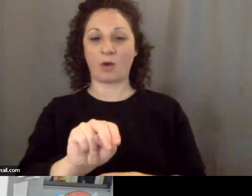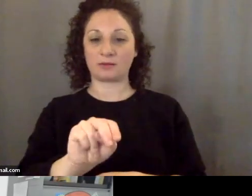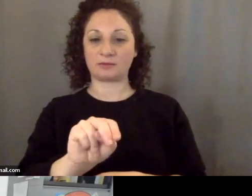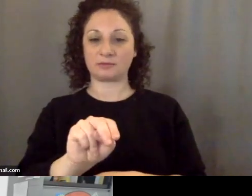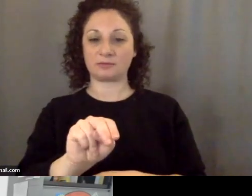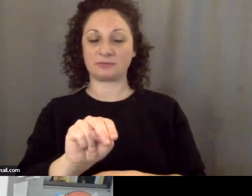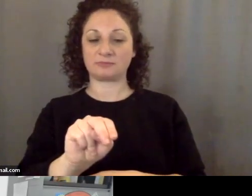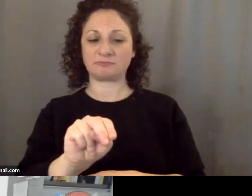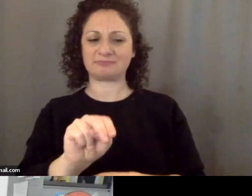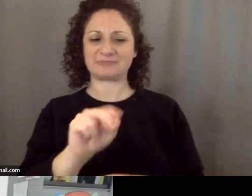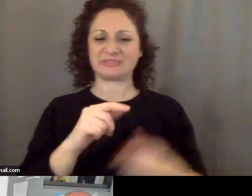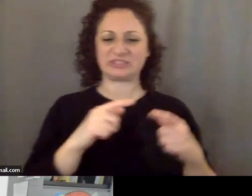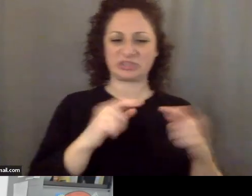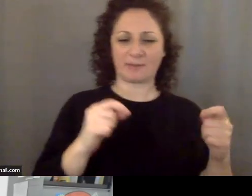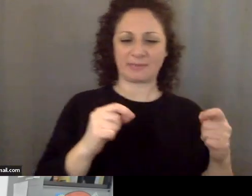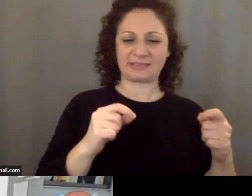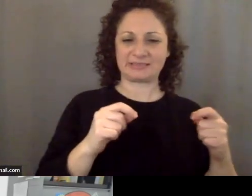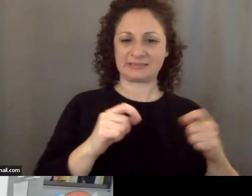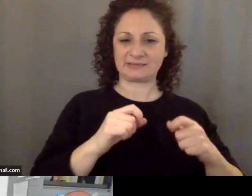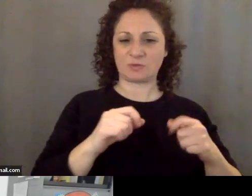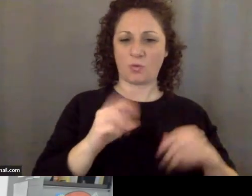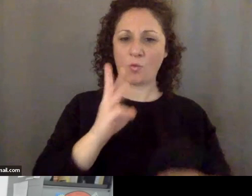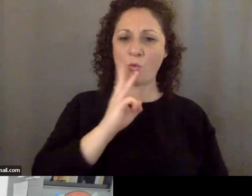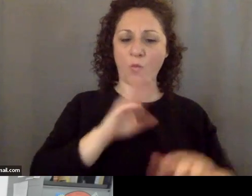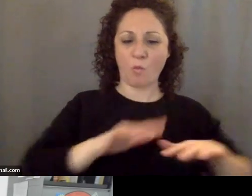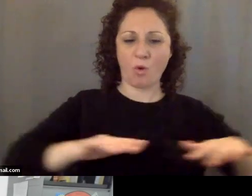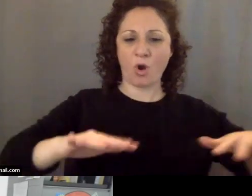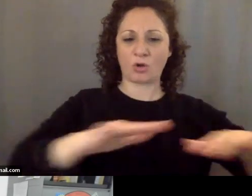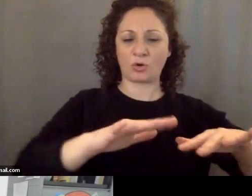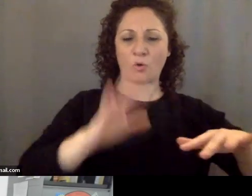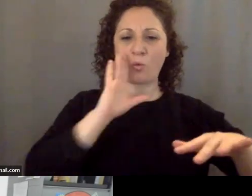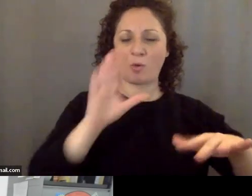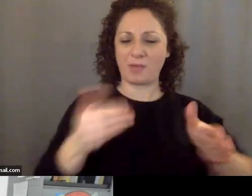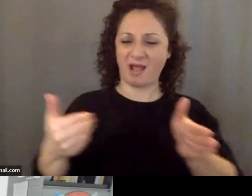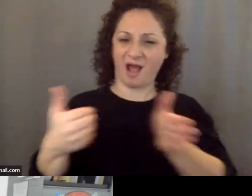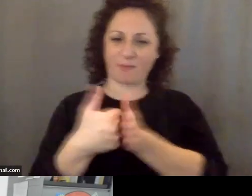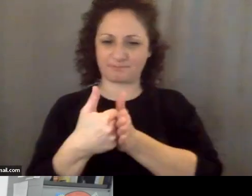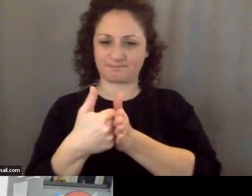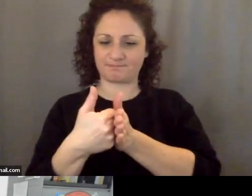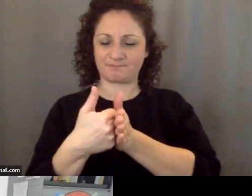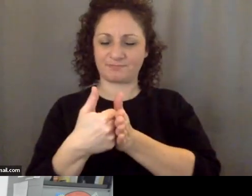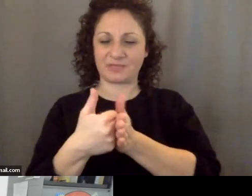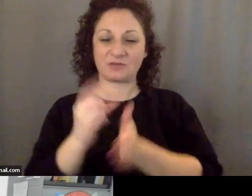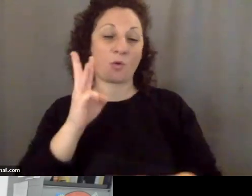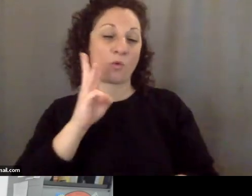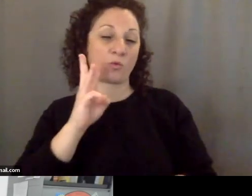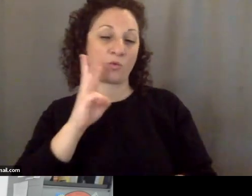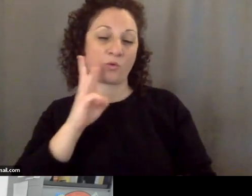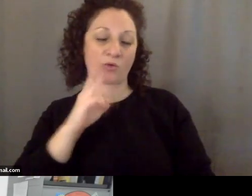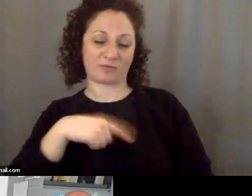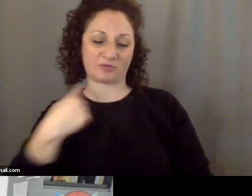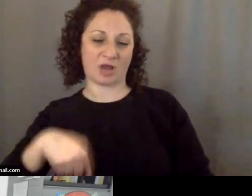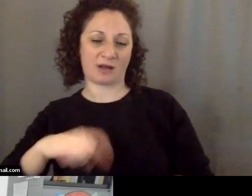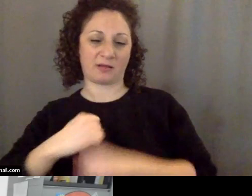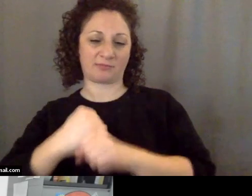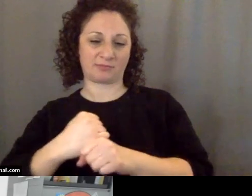Japanese territorial waters will be smack up against Chinese territorial waters and they don't like this